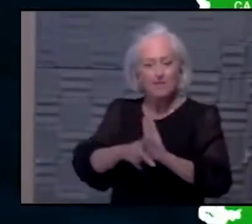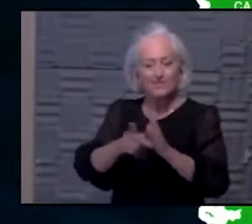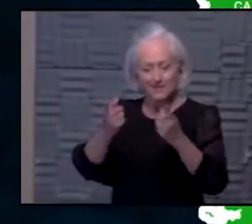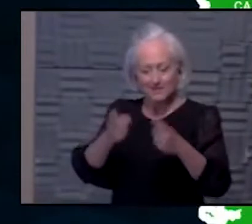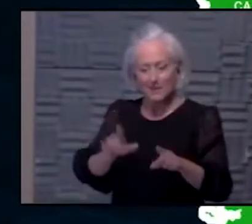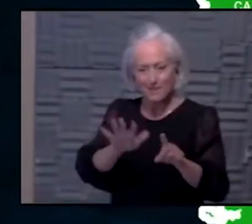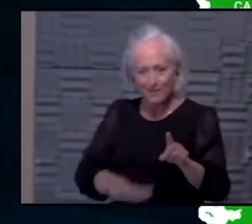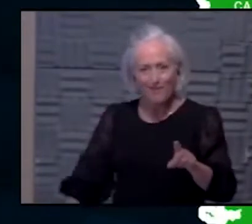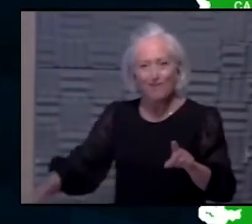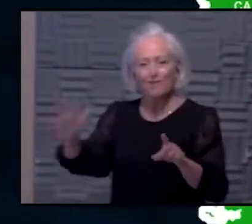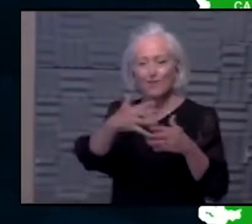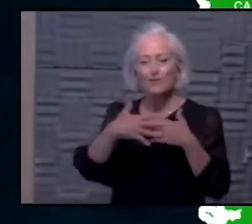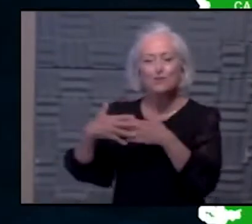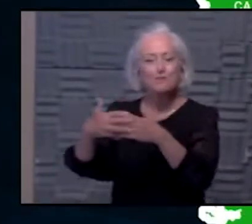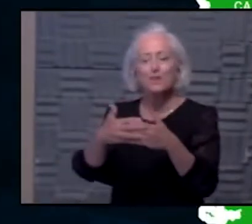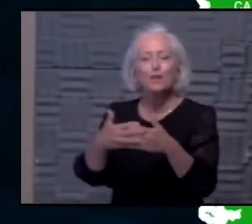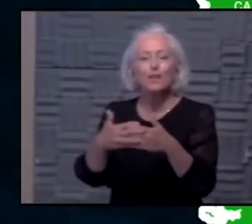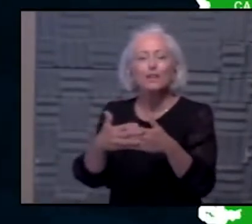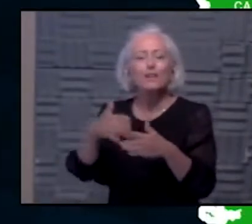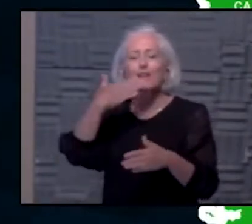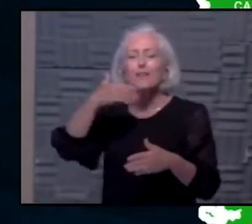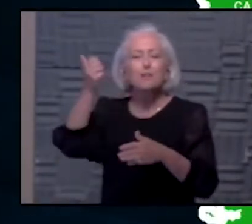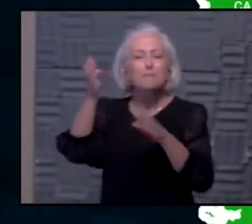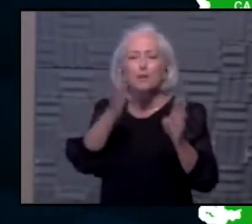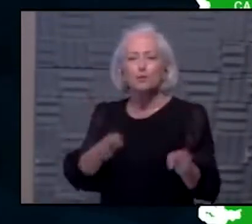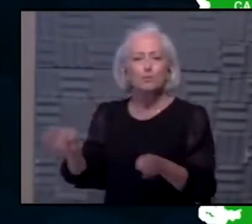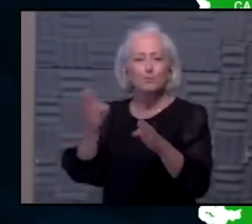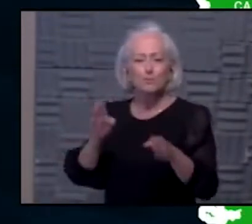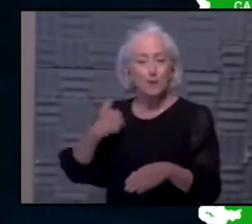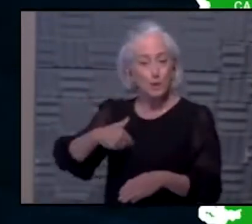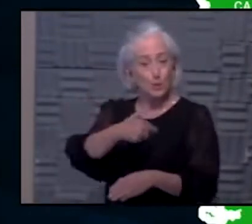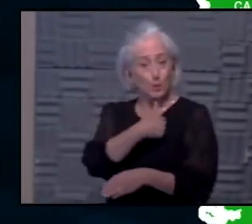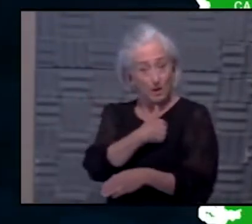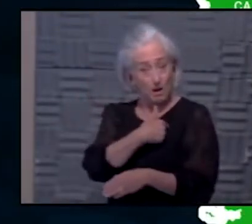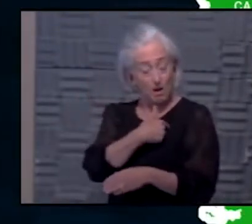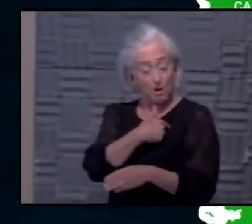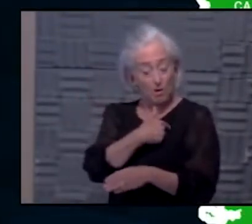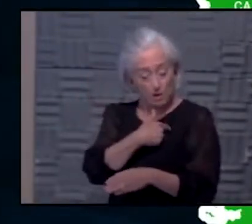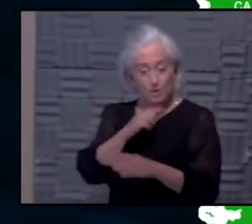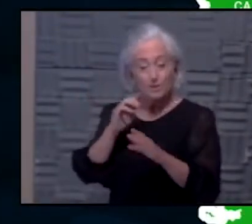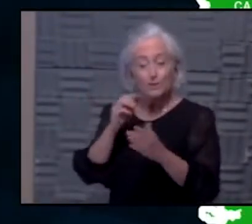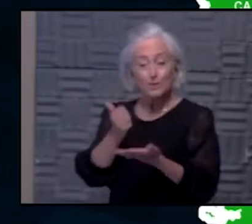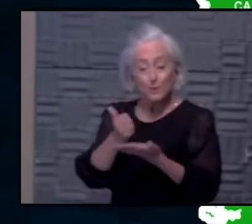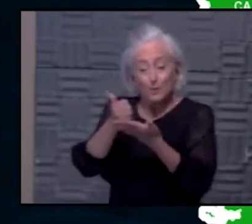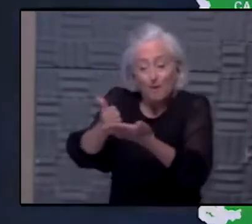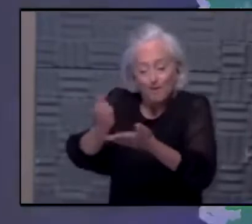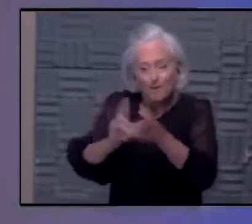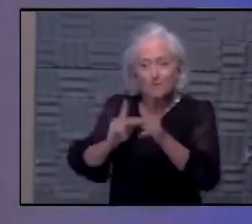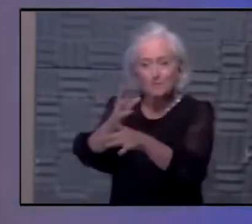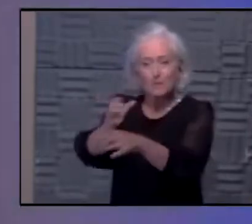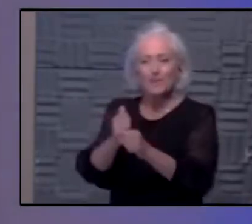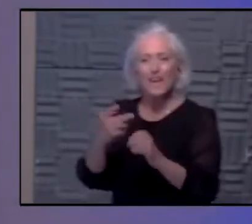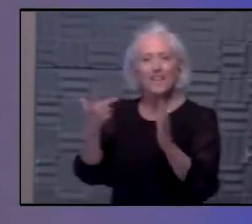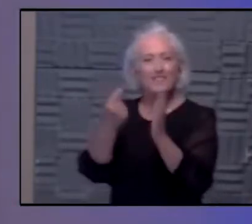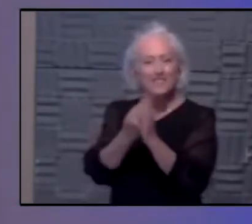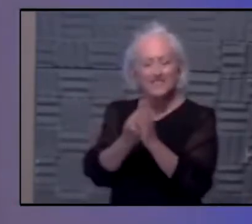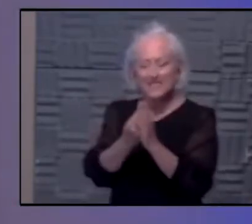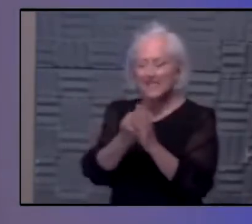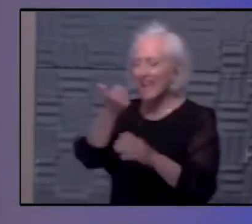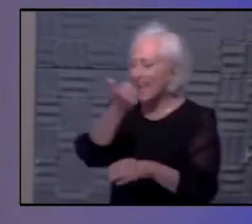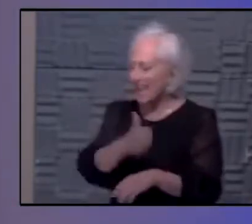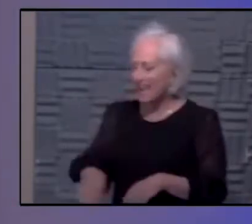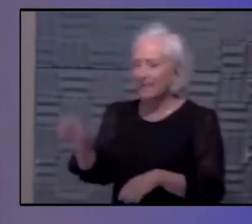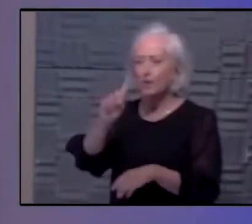as a health care delivery system, as a public health delivery system, to facilitate people getting a vaccine anywhere, anytime they want,